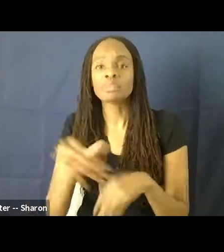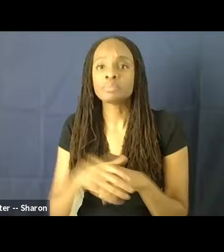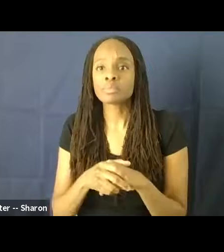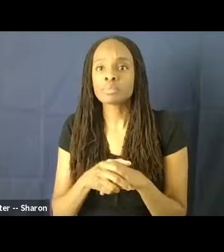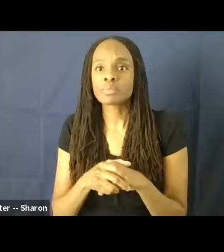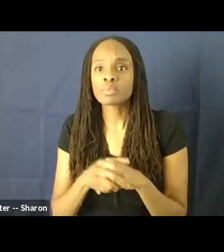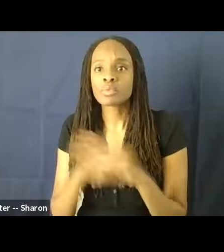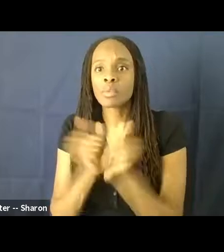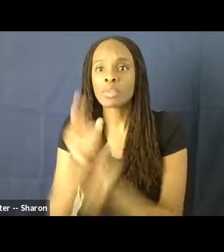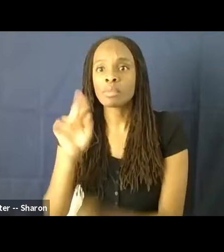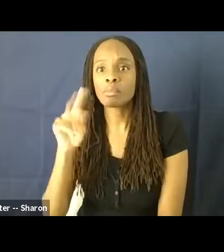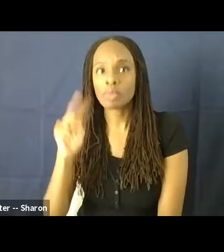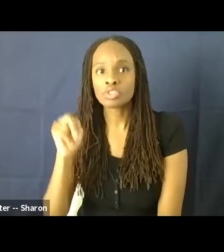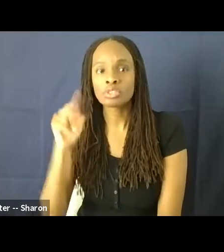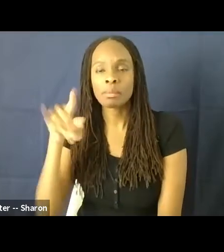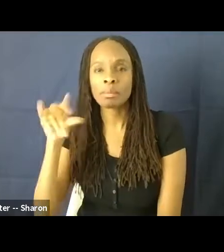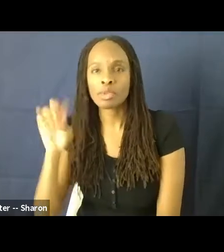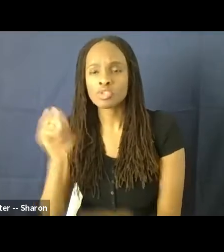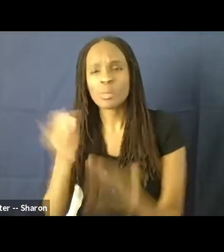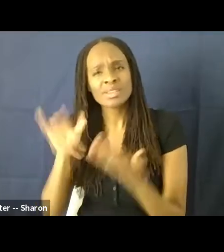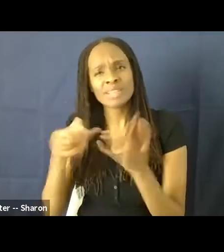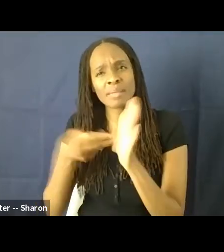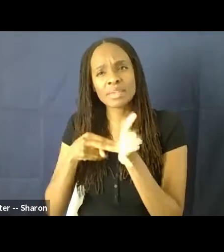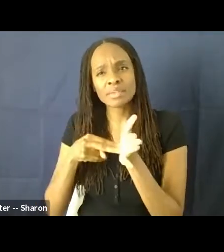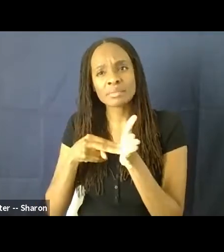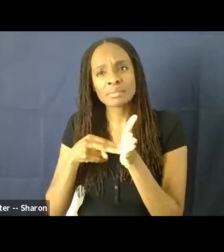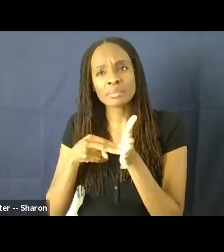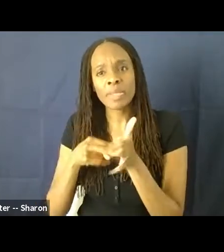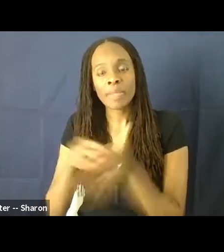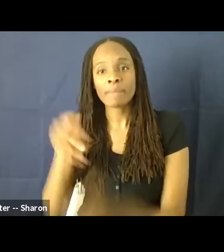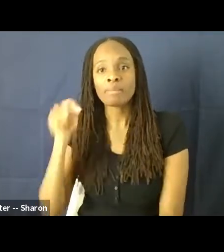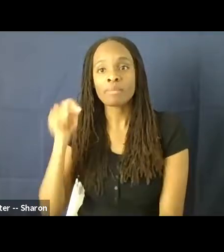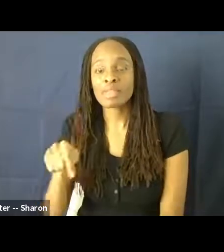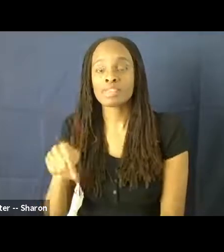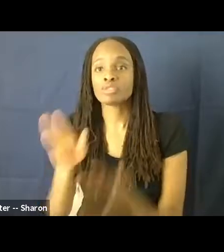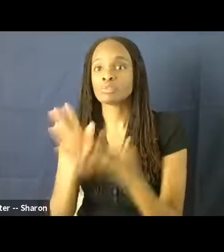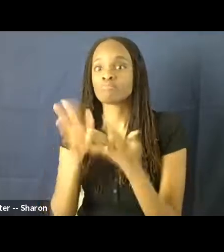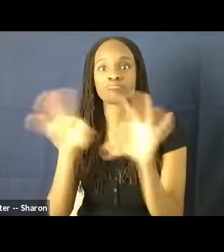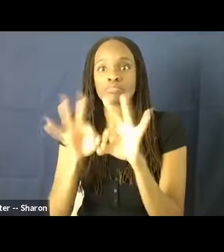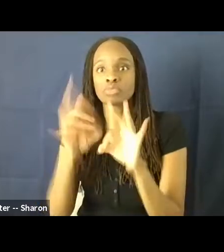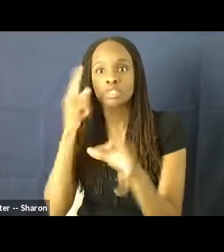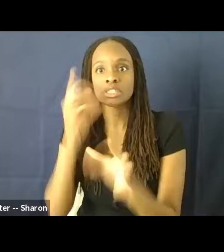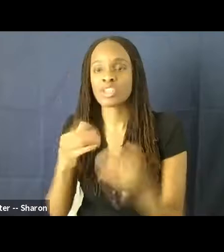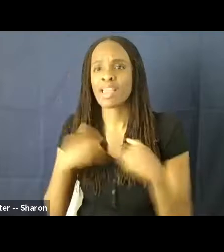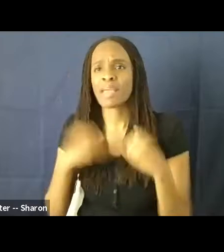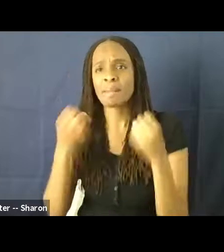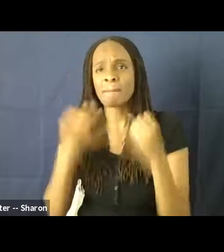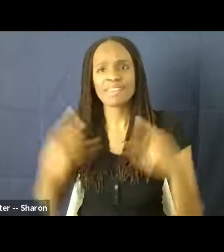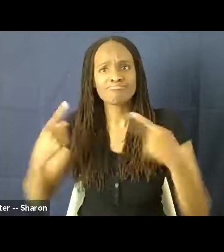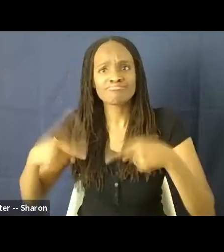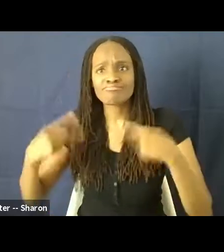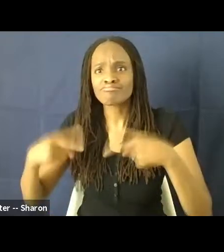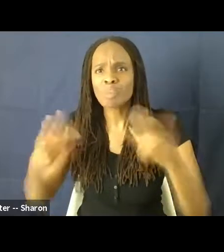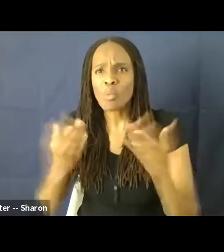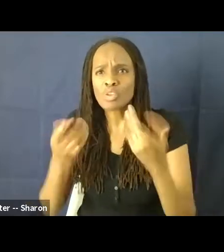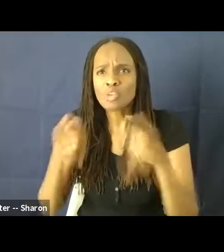picture industry is a business, not an art. So what does this mean? This landmark this and put to rest all these debates that were going on at the time of what's